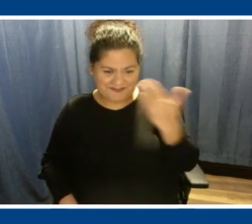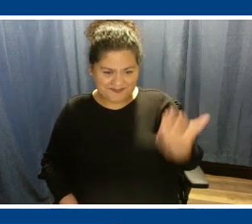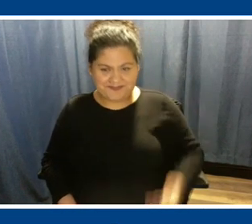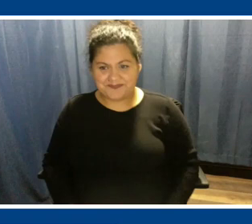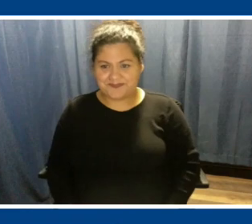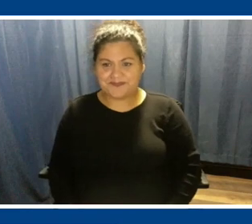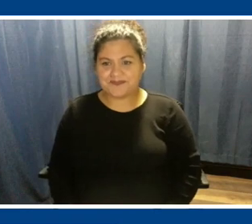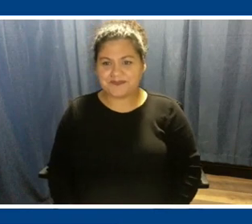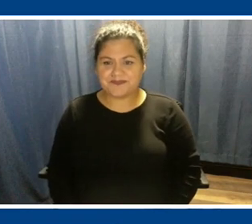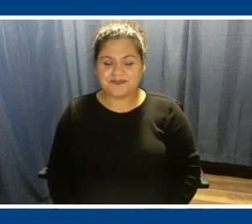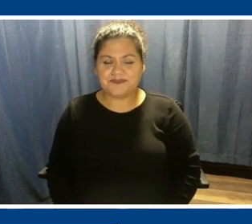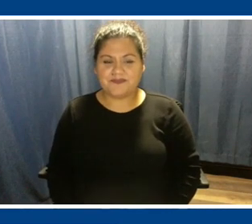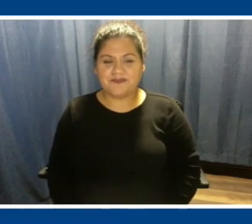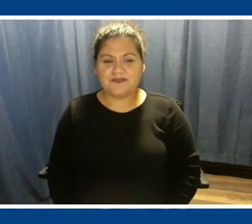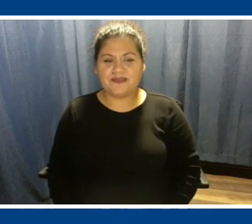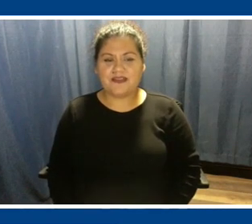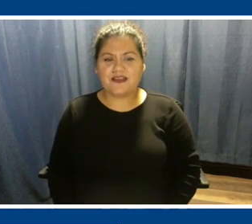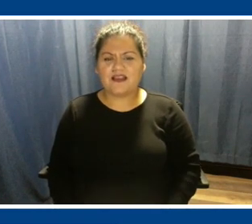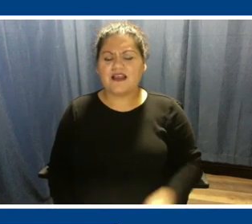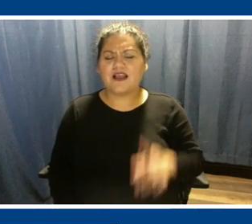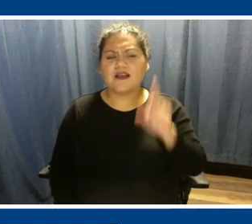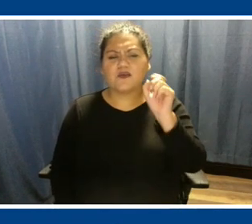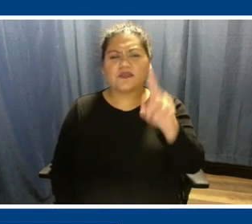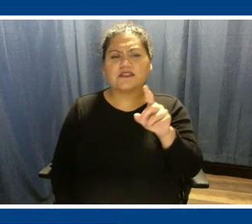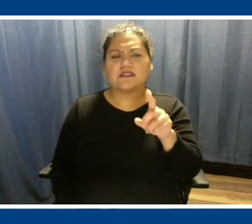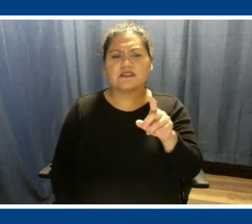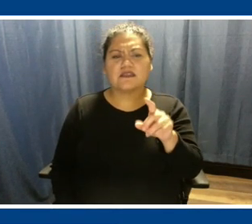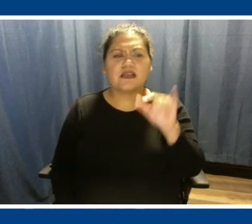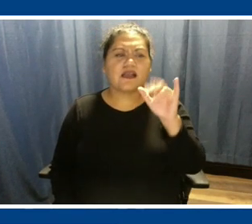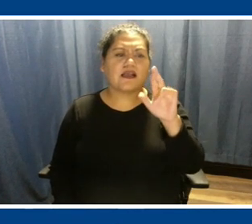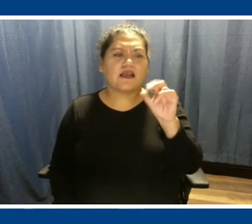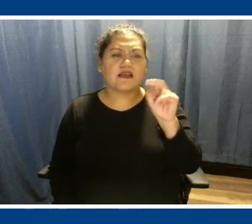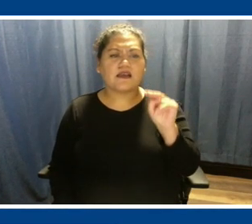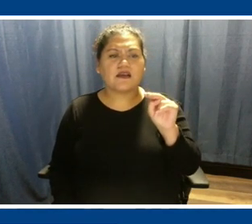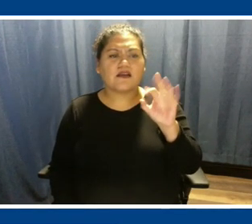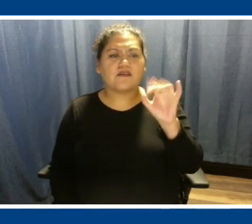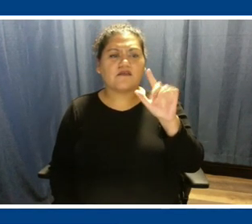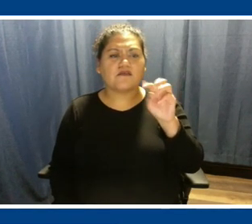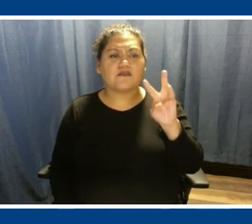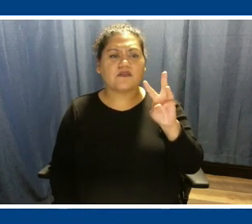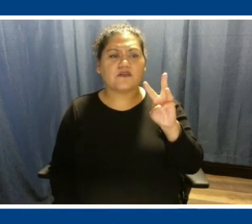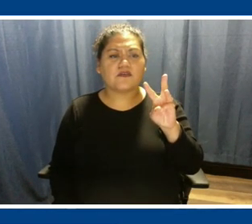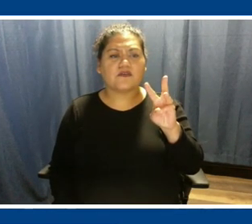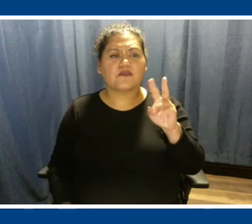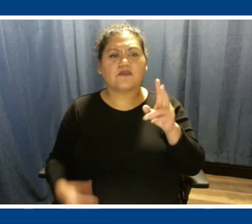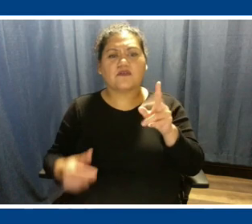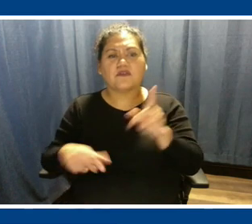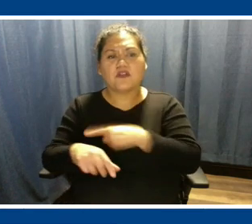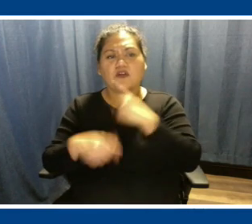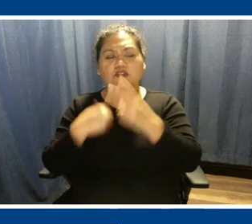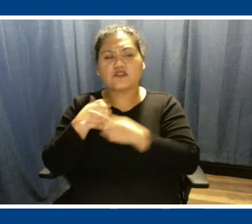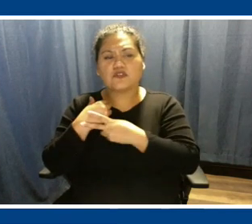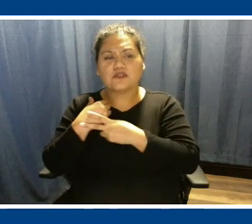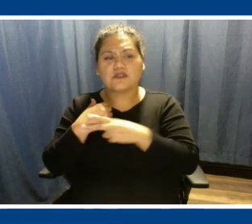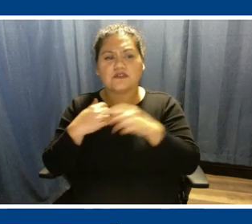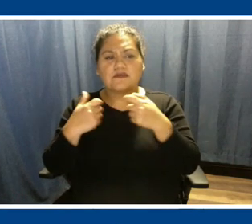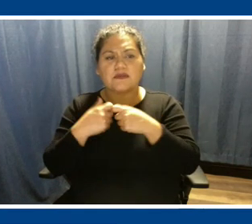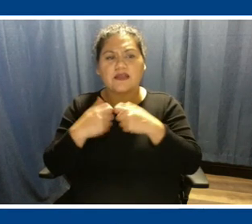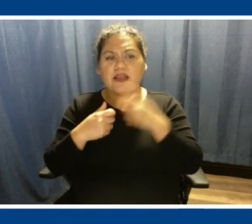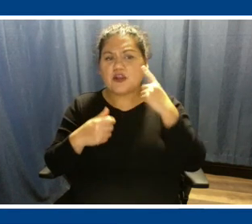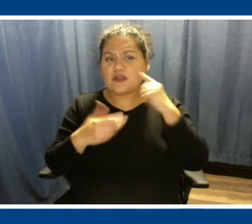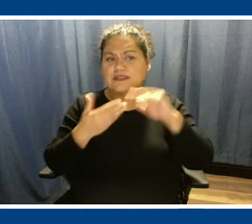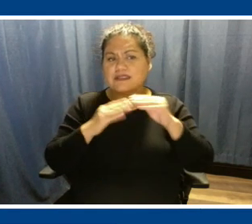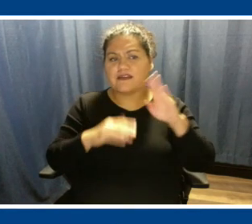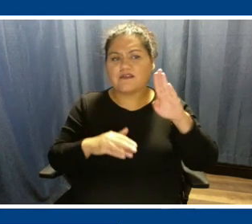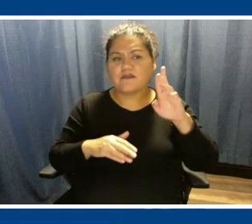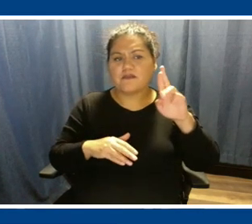My question is about iron flow, long storage batteries. I read that the city of Burbank, they contracted with